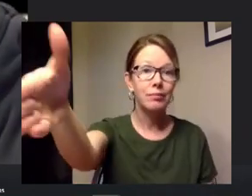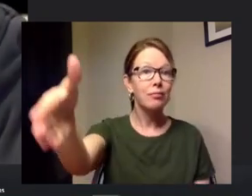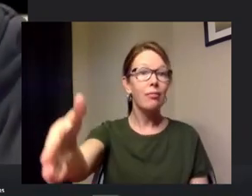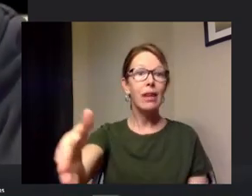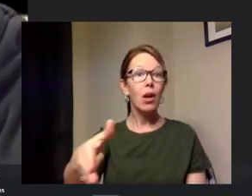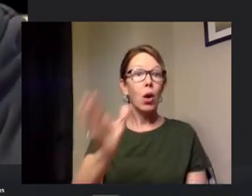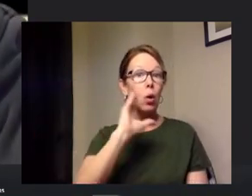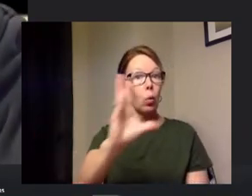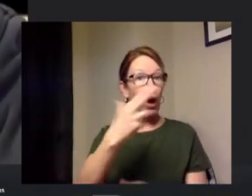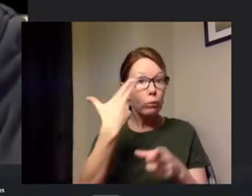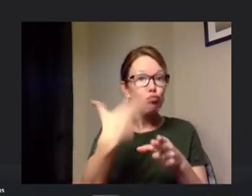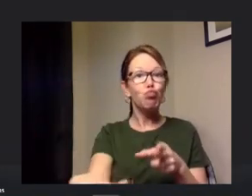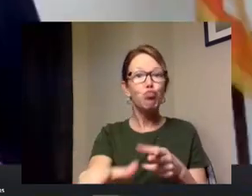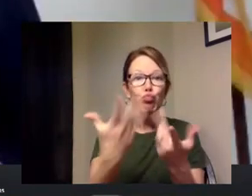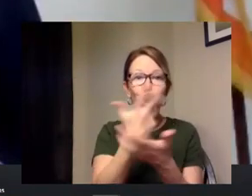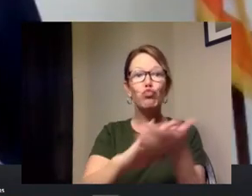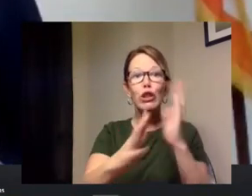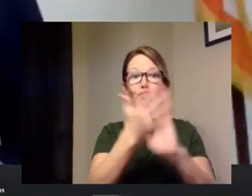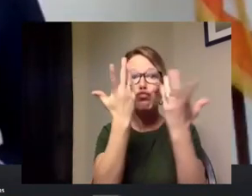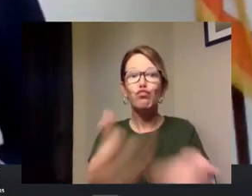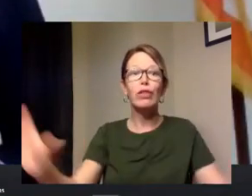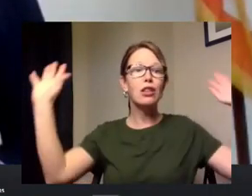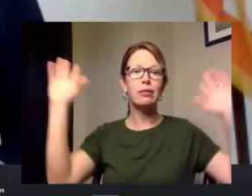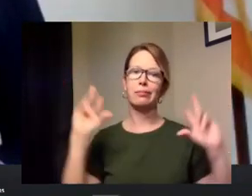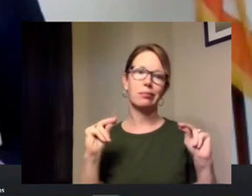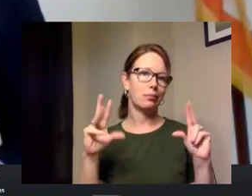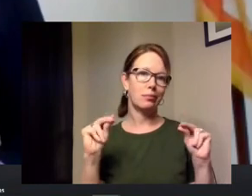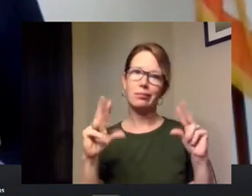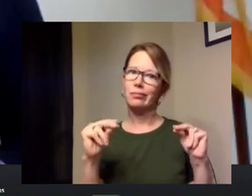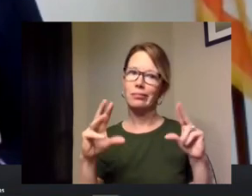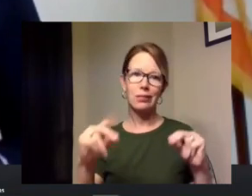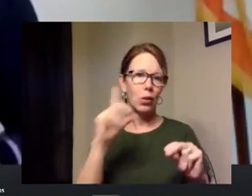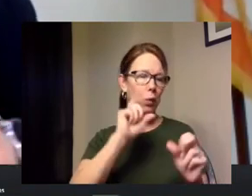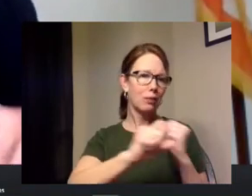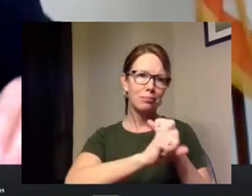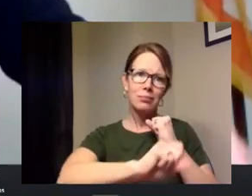so we have to plan for a long run